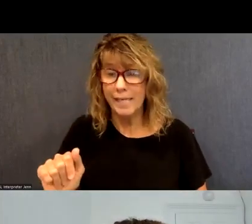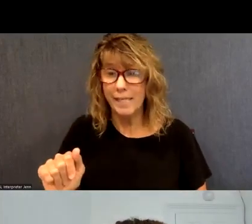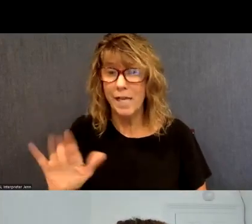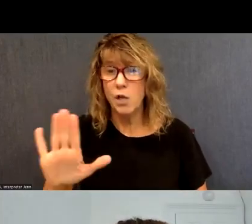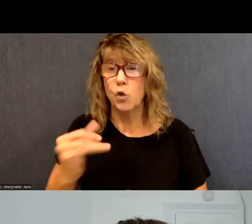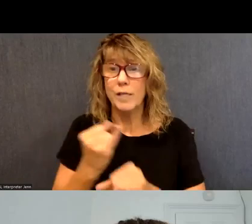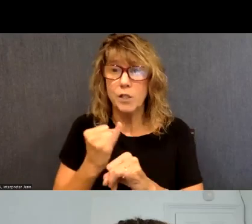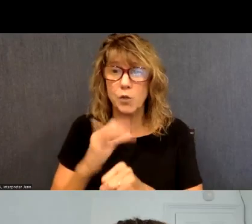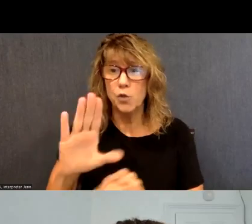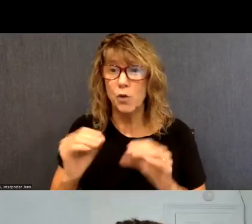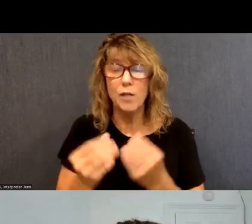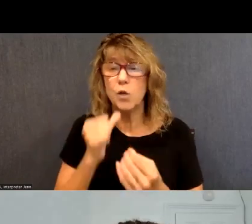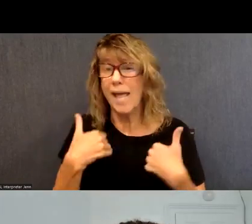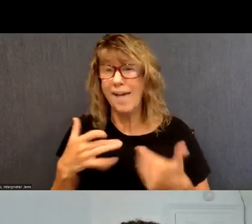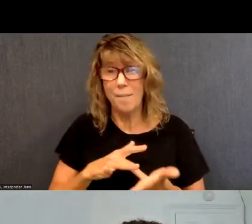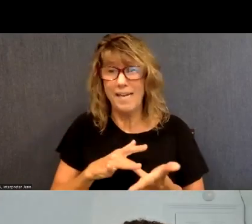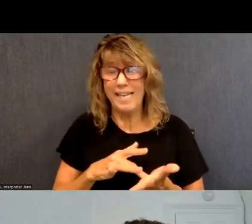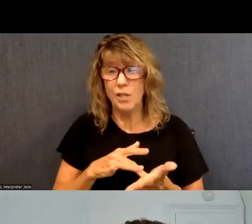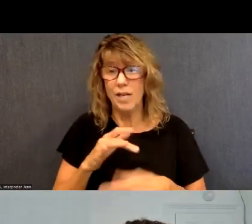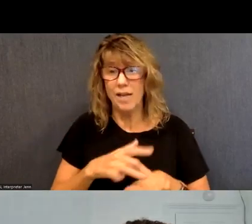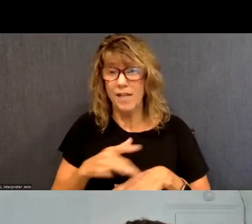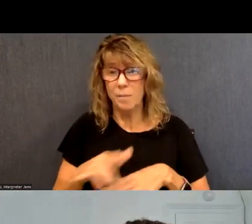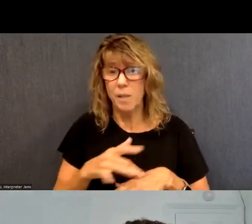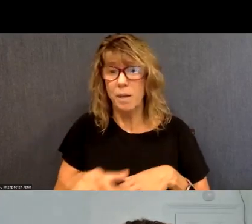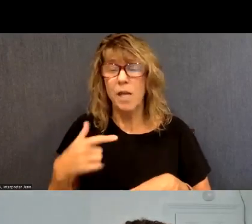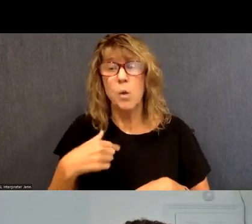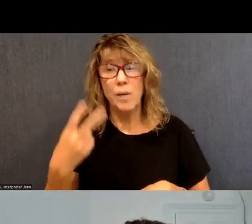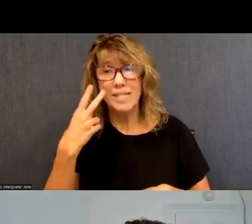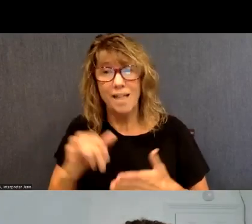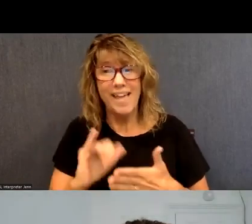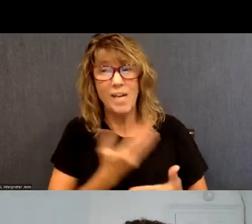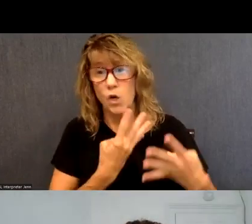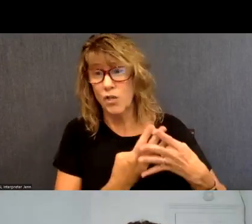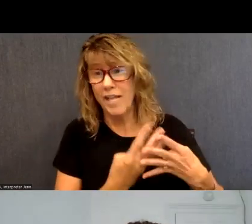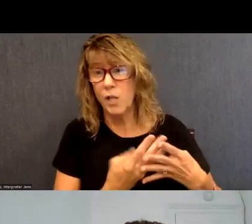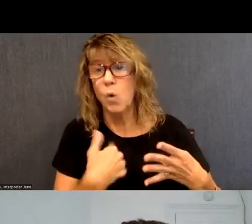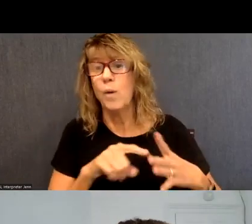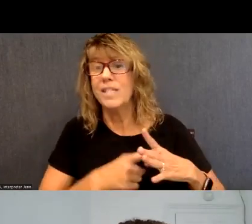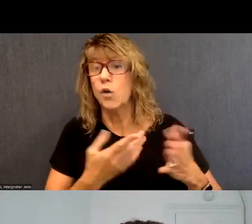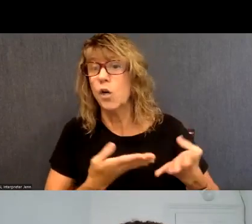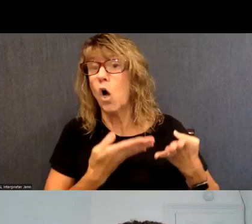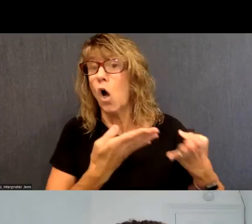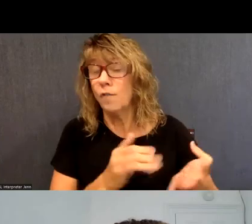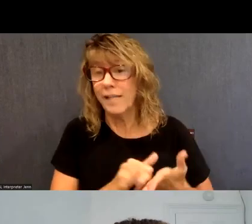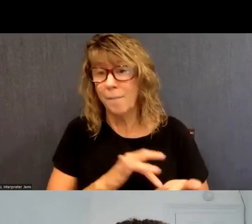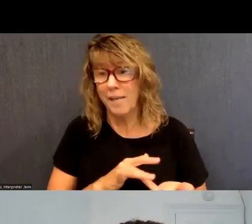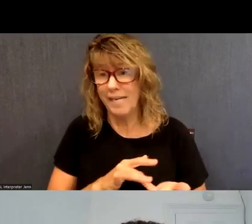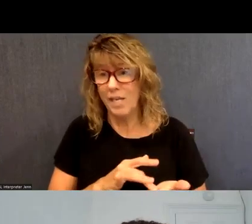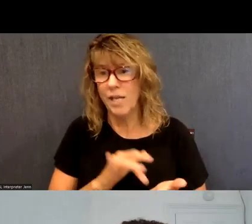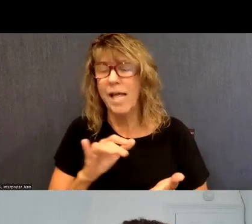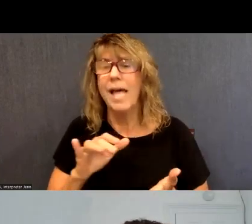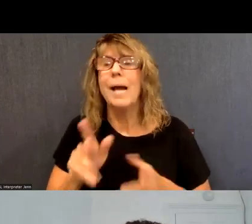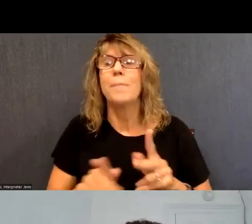or organization, you don't have the medications available people under report. We saw that in our jail, that as soon as we started offering the medications, that